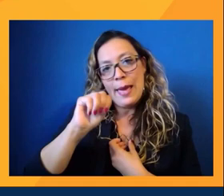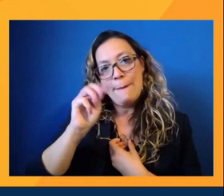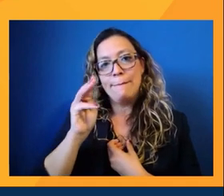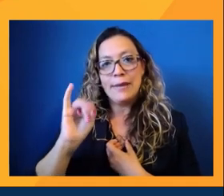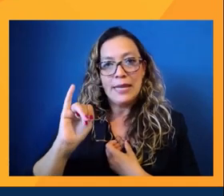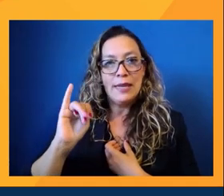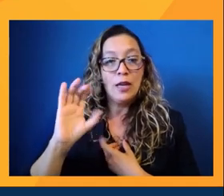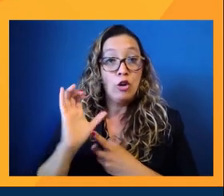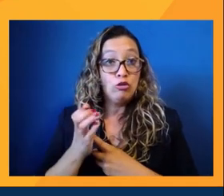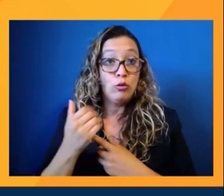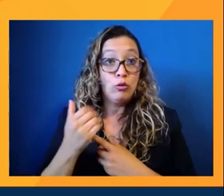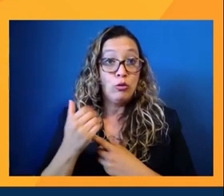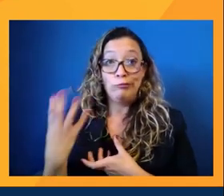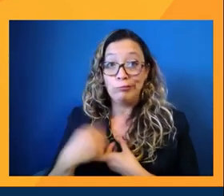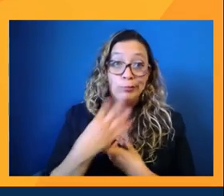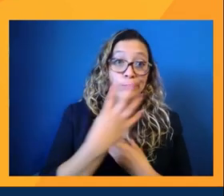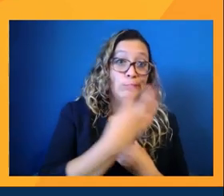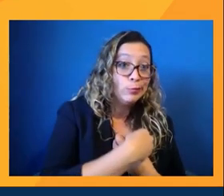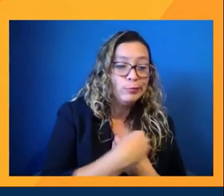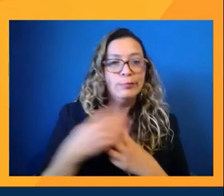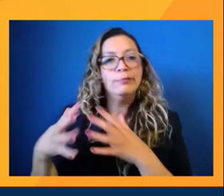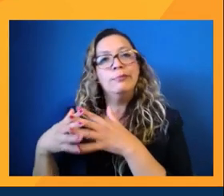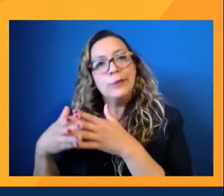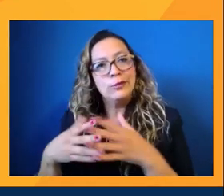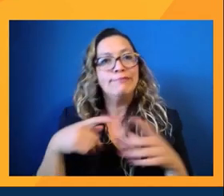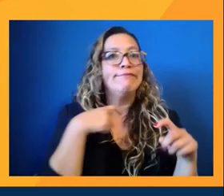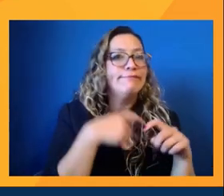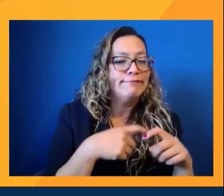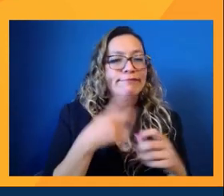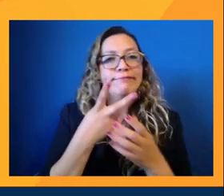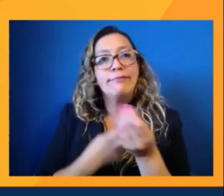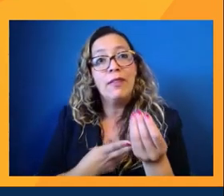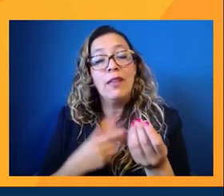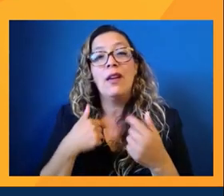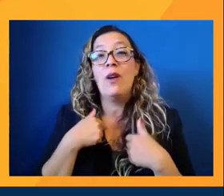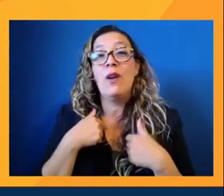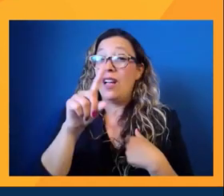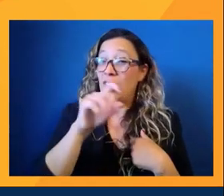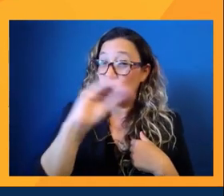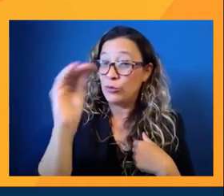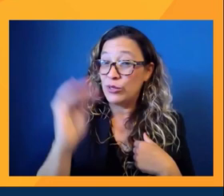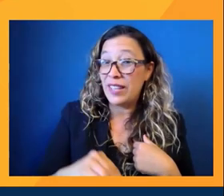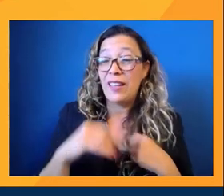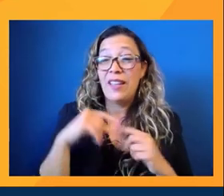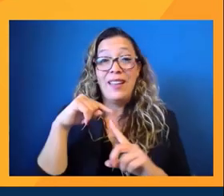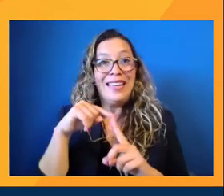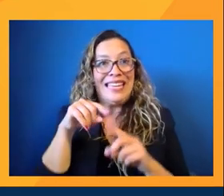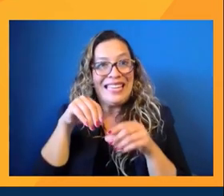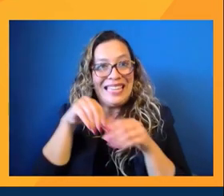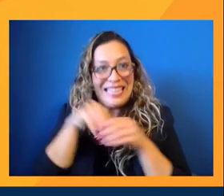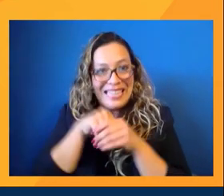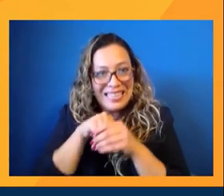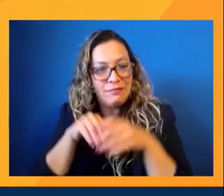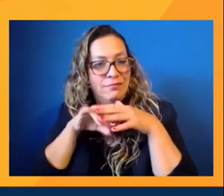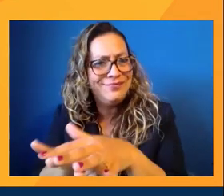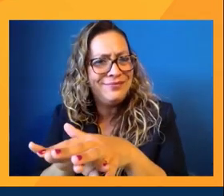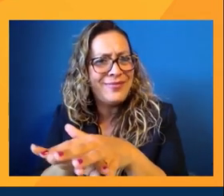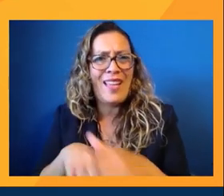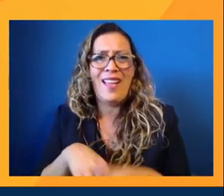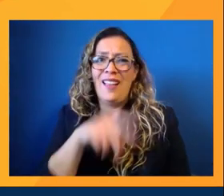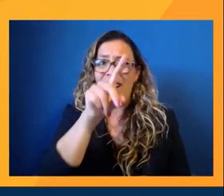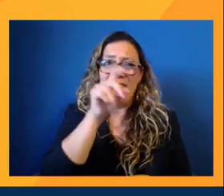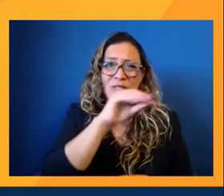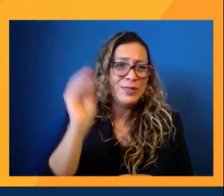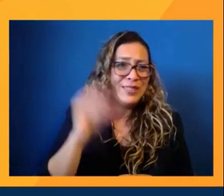companies are using now, right? And so it's the idea that we're a hundred percent into the mainstream and a hundred percent into